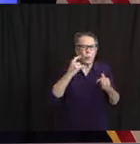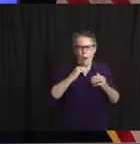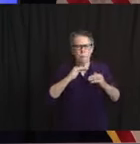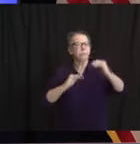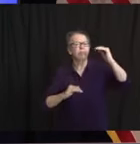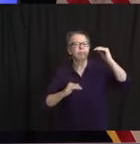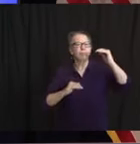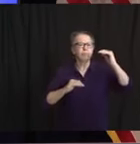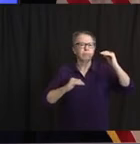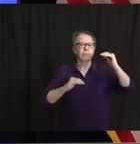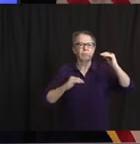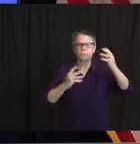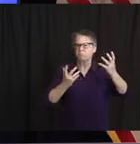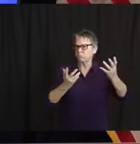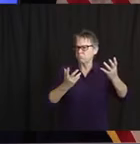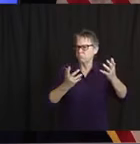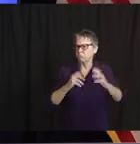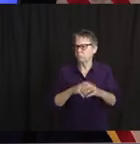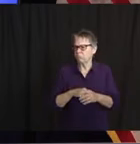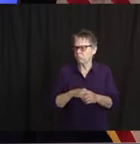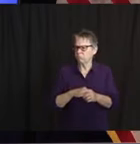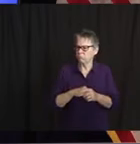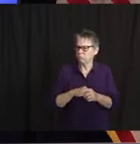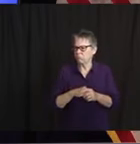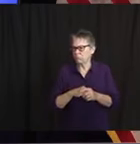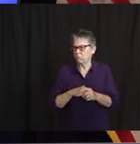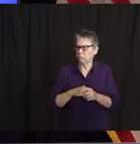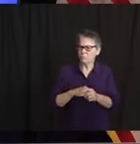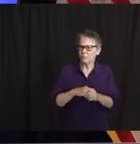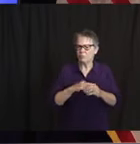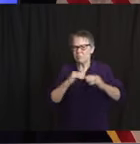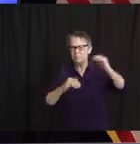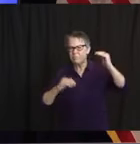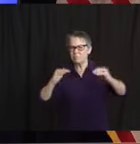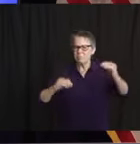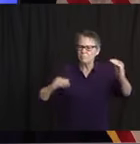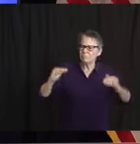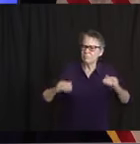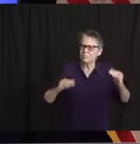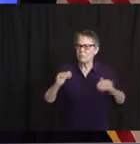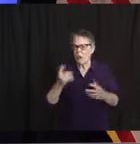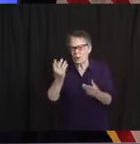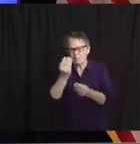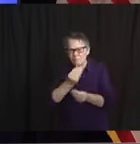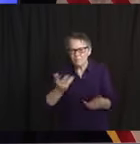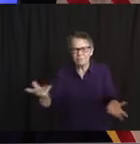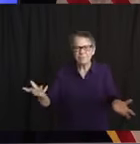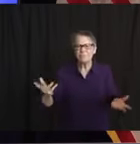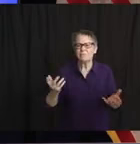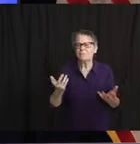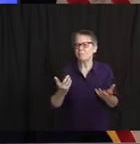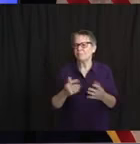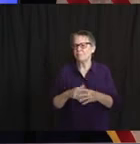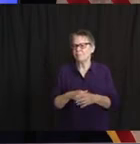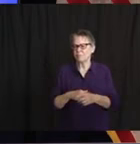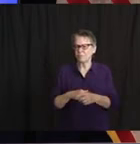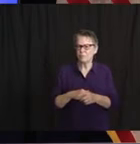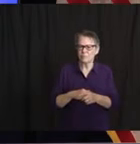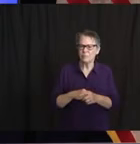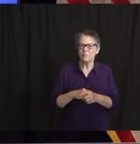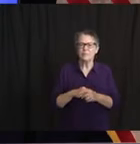best sense of that, even, I think, more crystallized on a per capita basis, so bear with us on that.